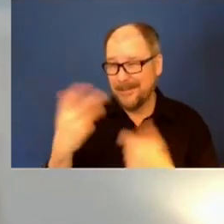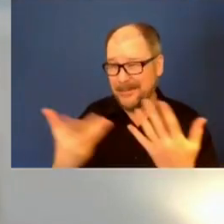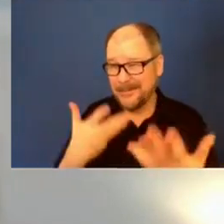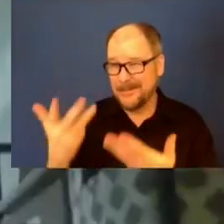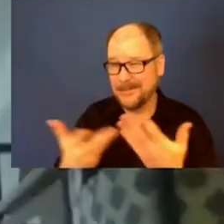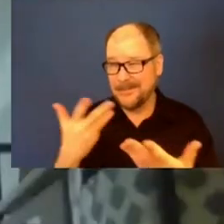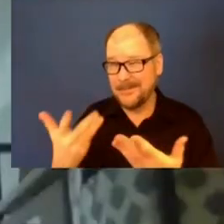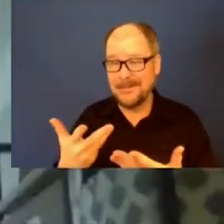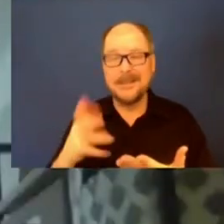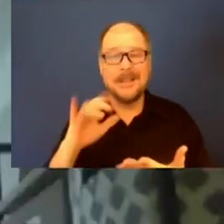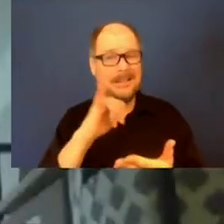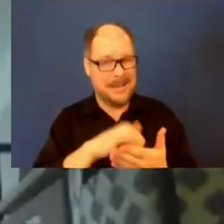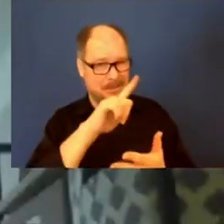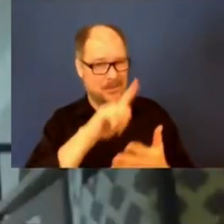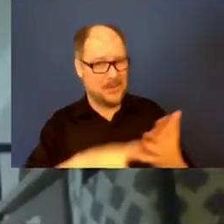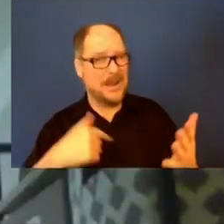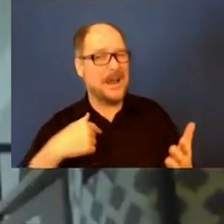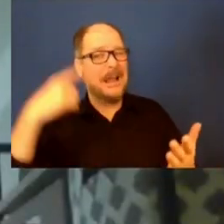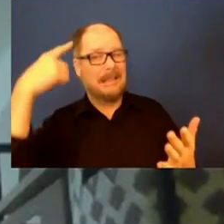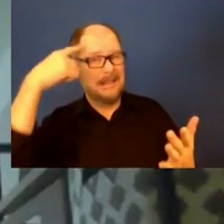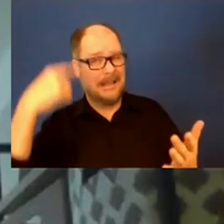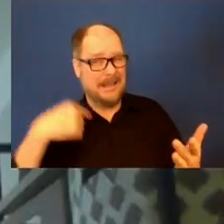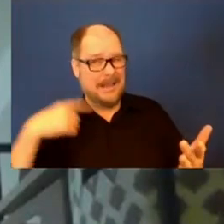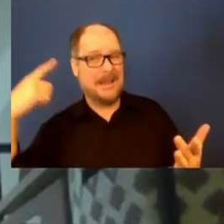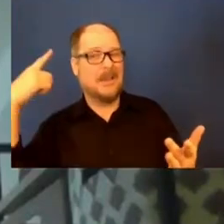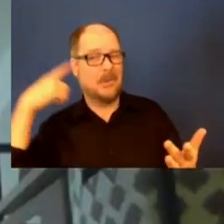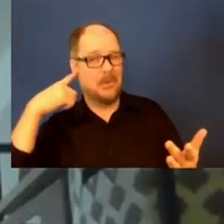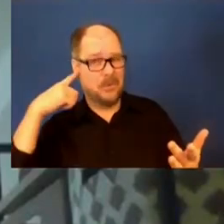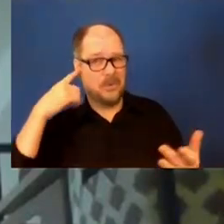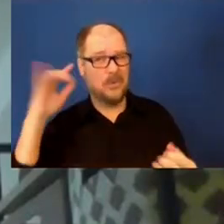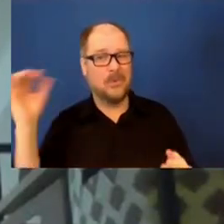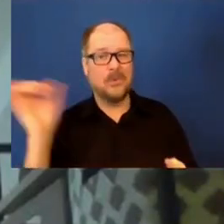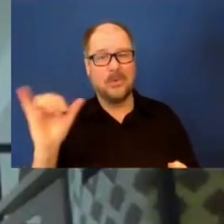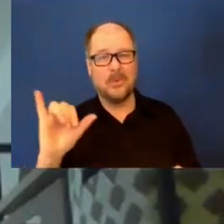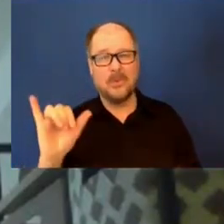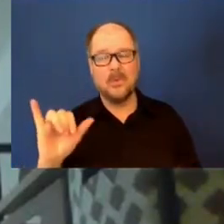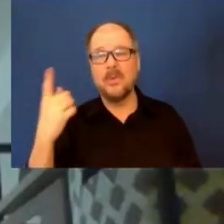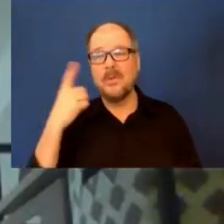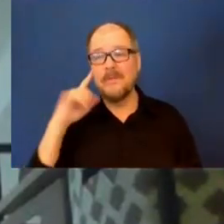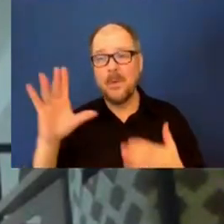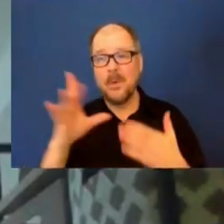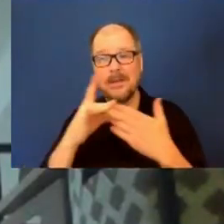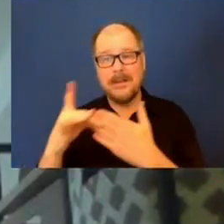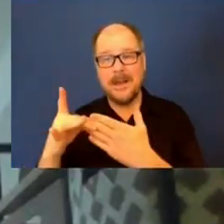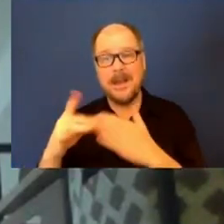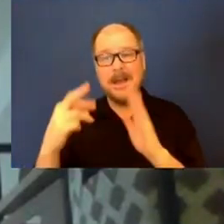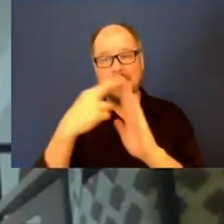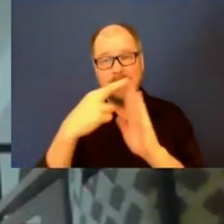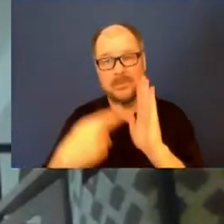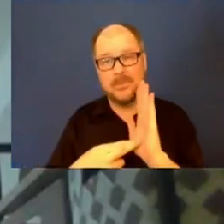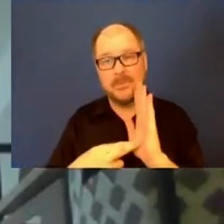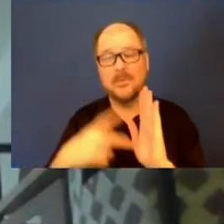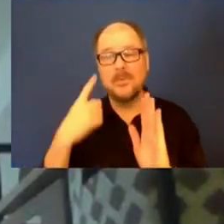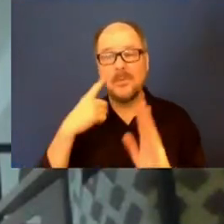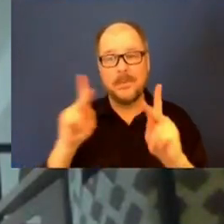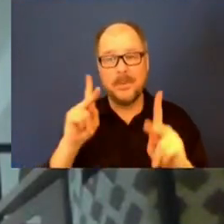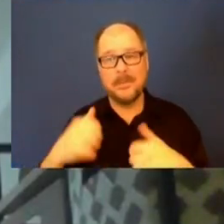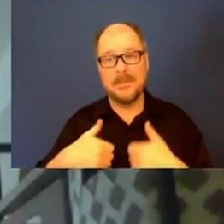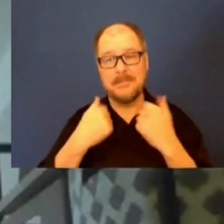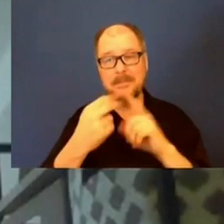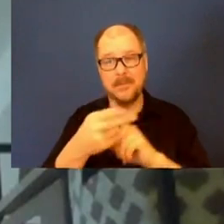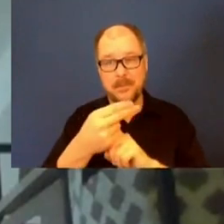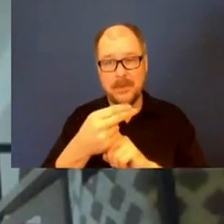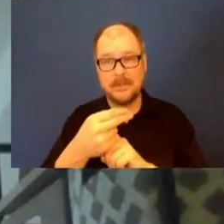That's how I understood it. And so, as far as kind of guidelines at the hotel, people are able to be